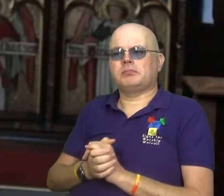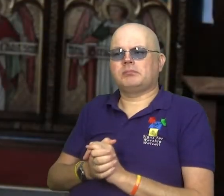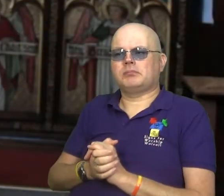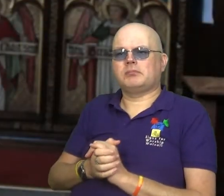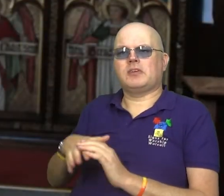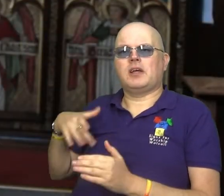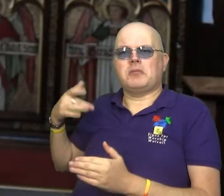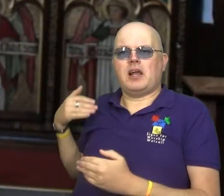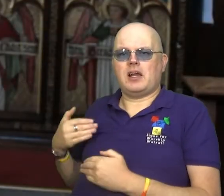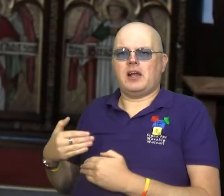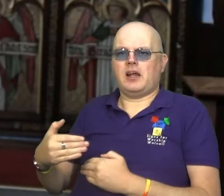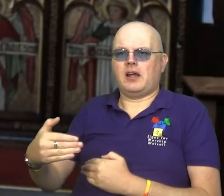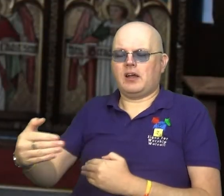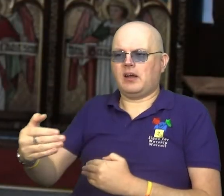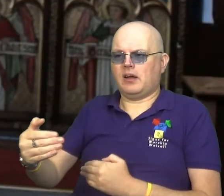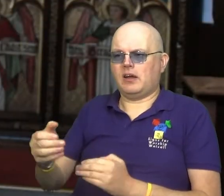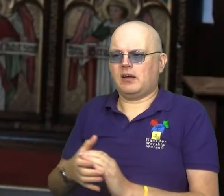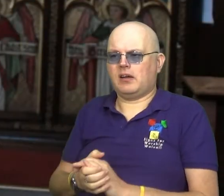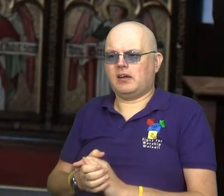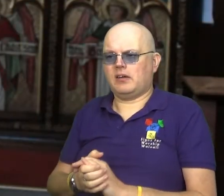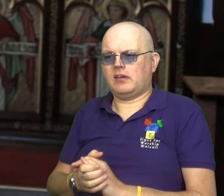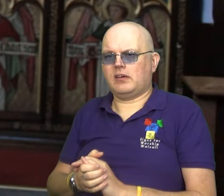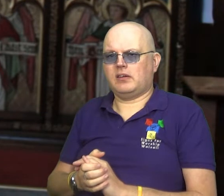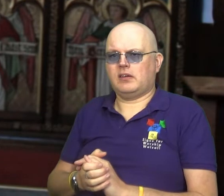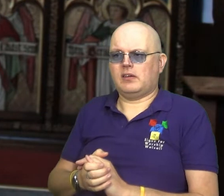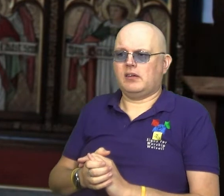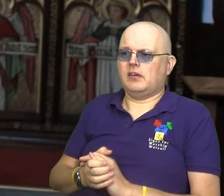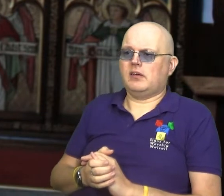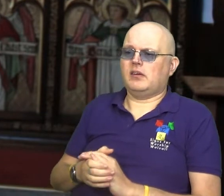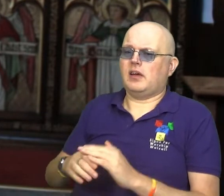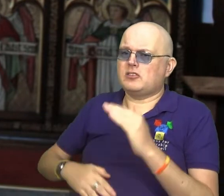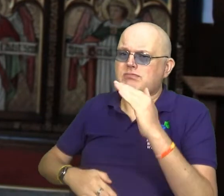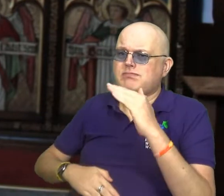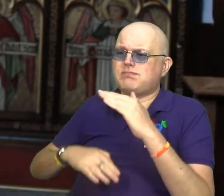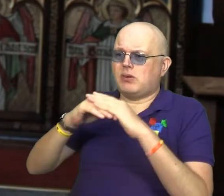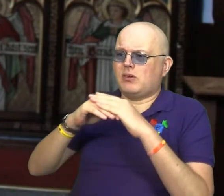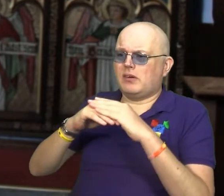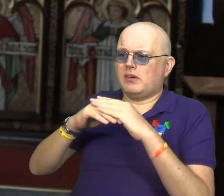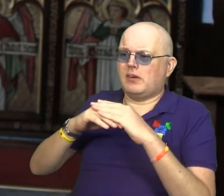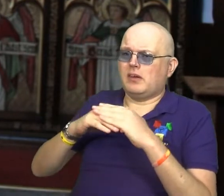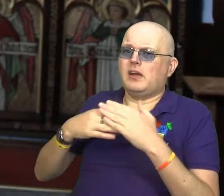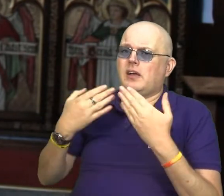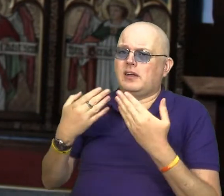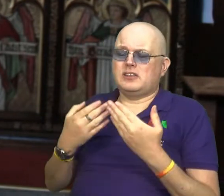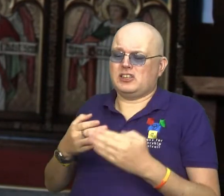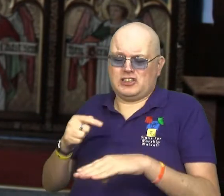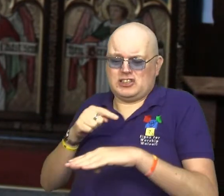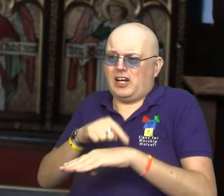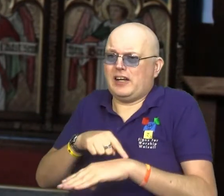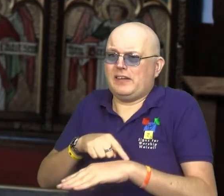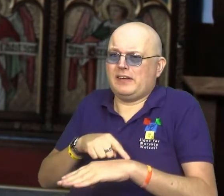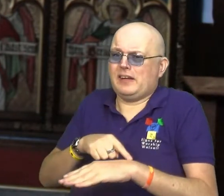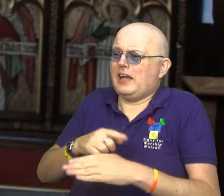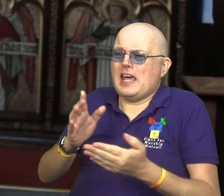Literally my whole life was overflowing. It was full. There was no time for